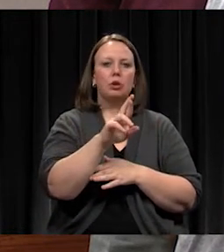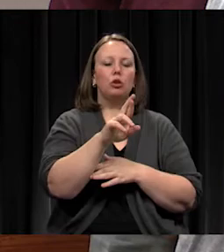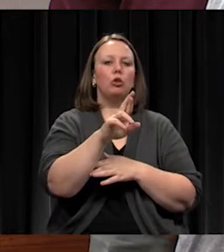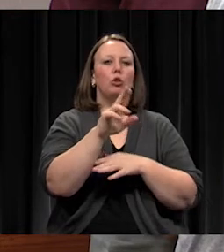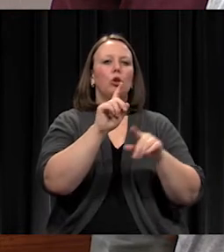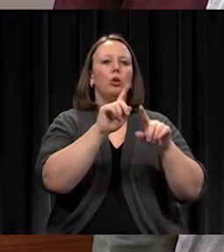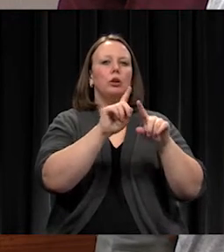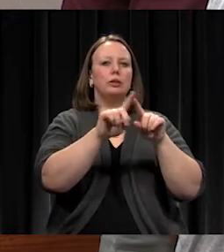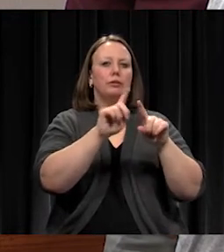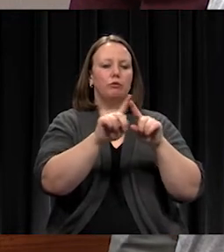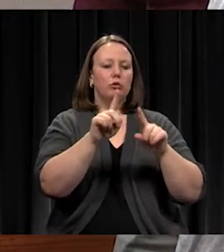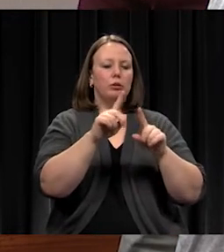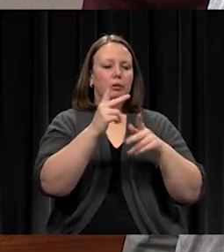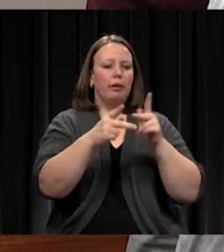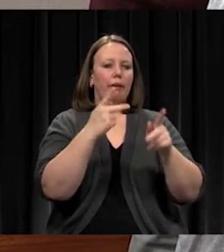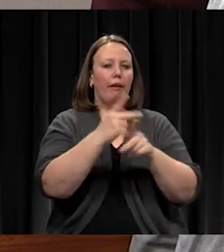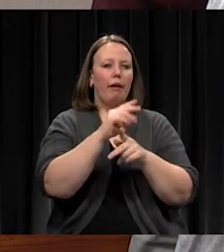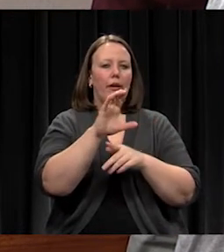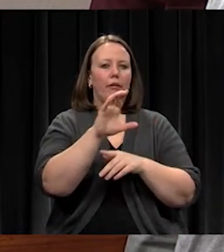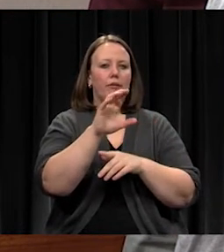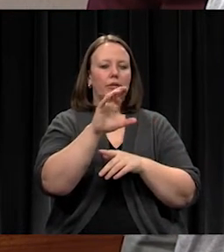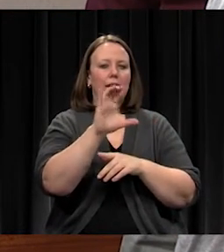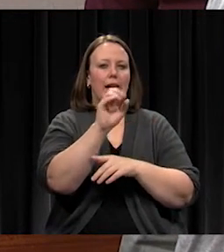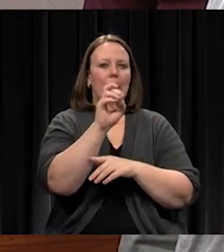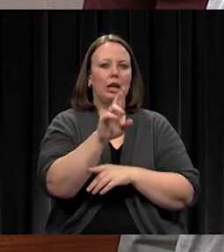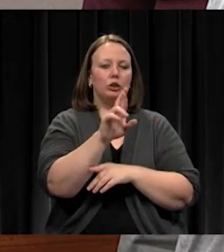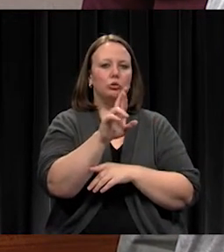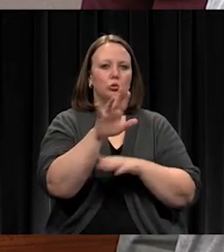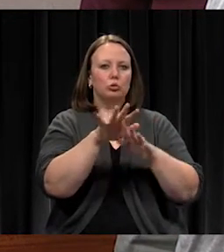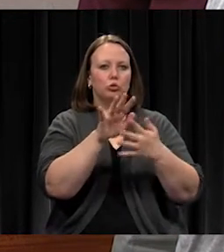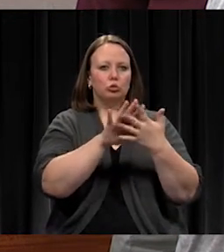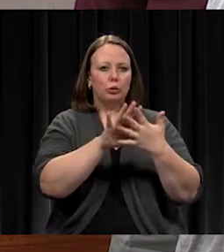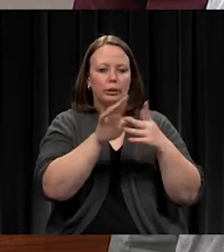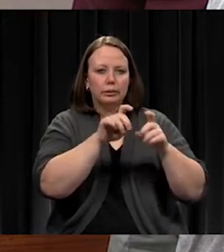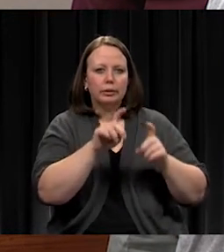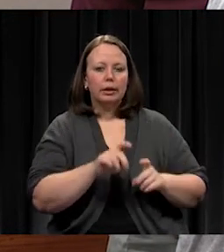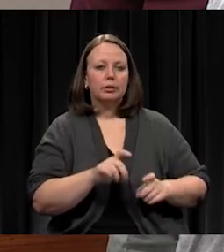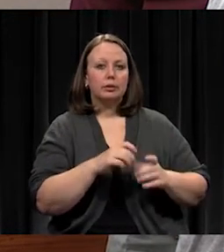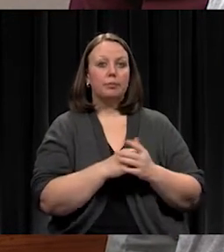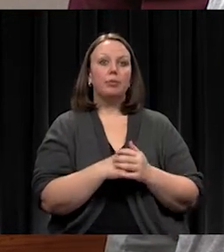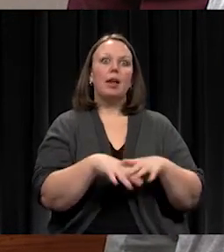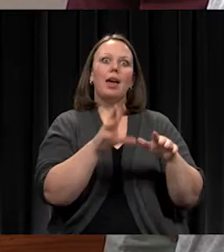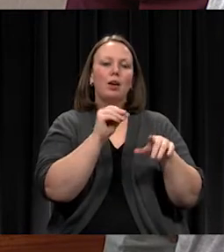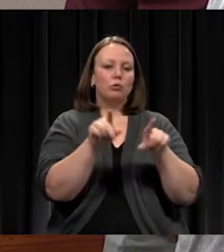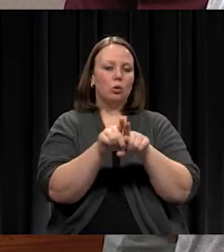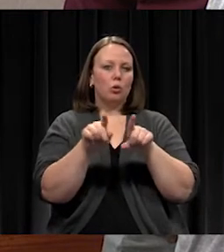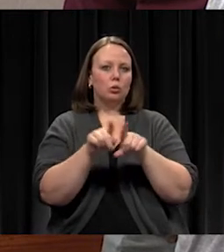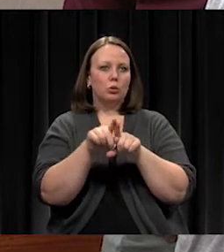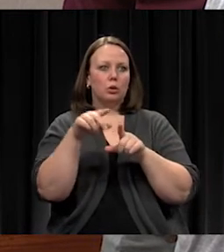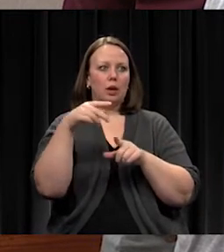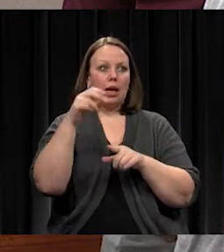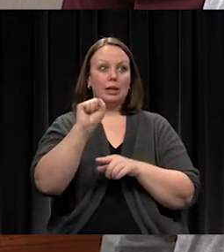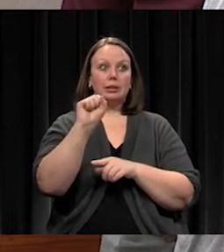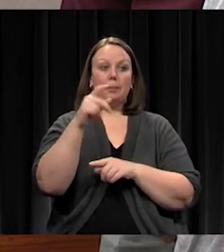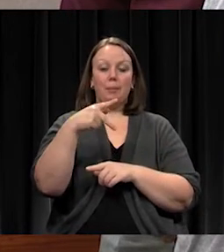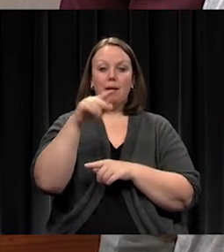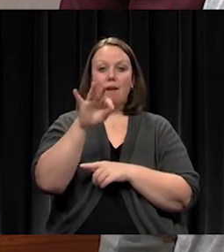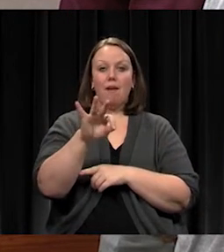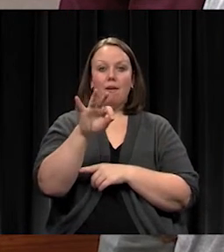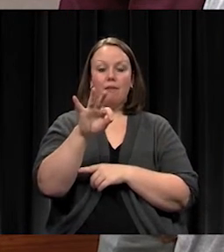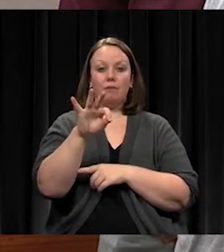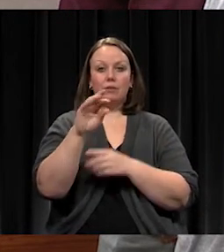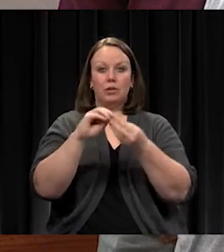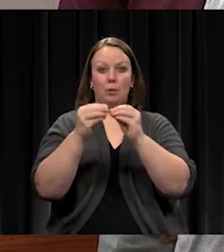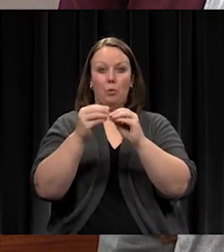cancer and getting SPF ratings on sunscreen. On the local level, we are helping to fund our Road to Recovery